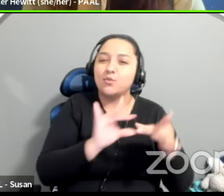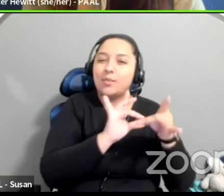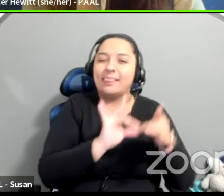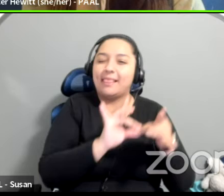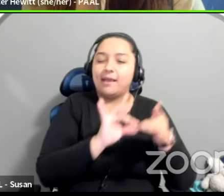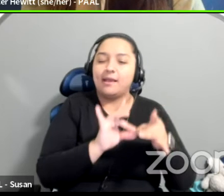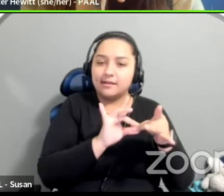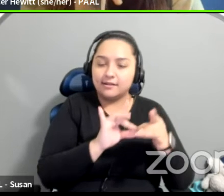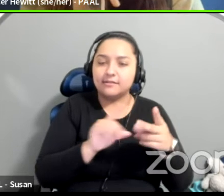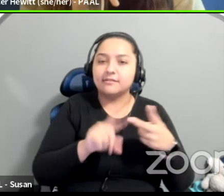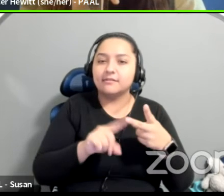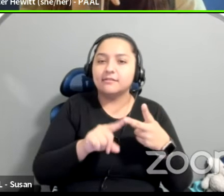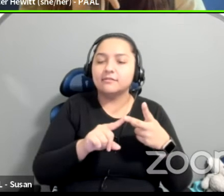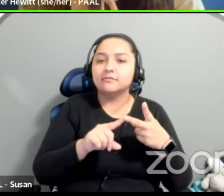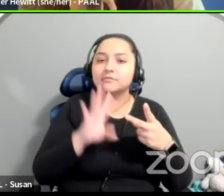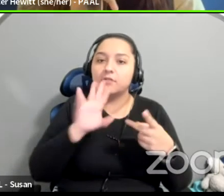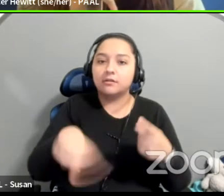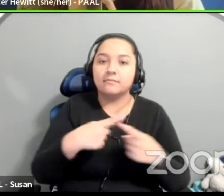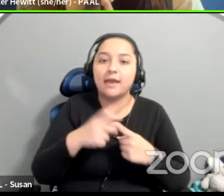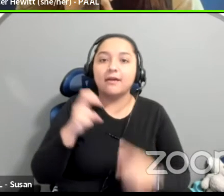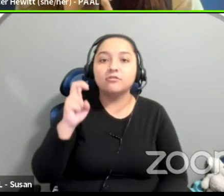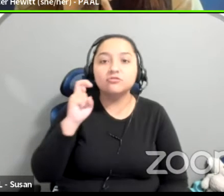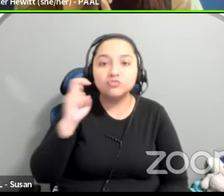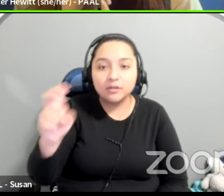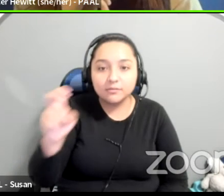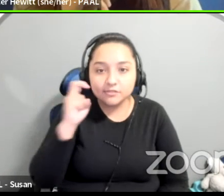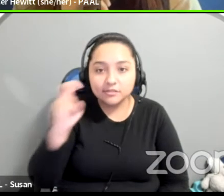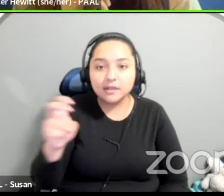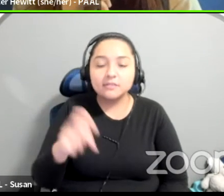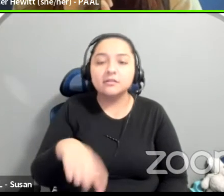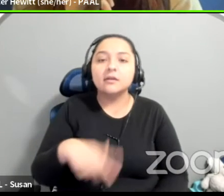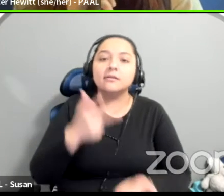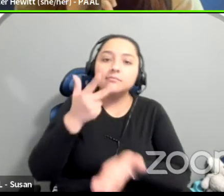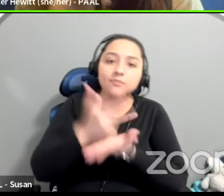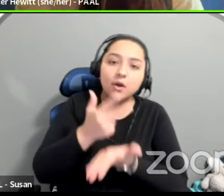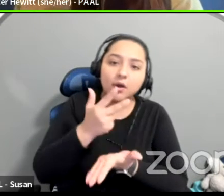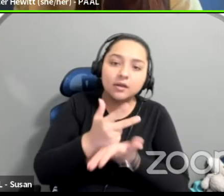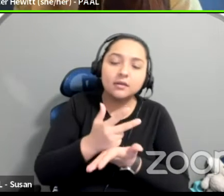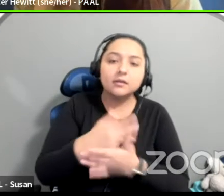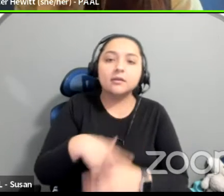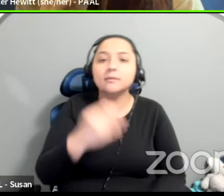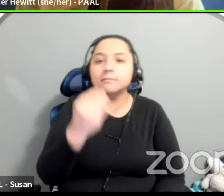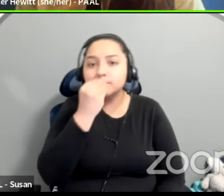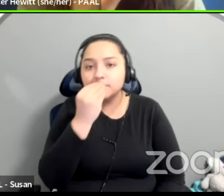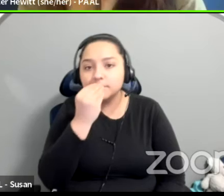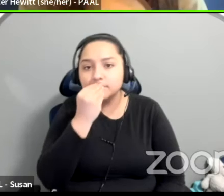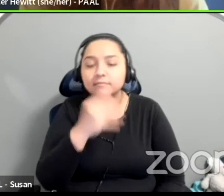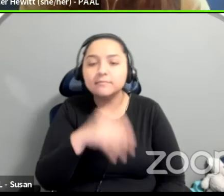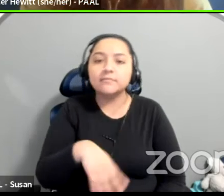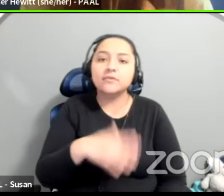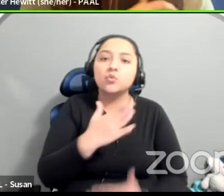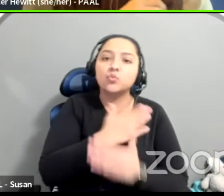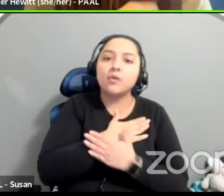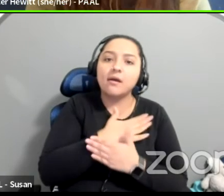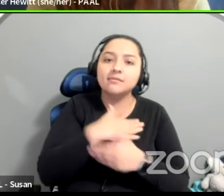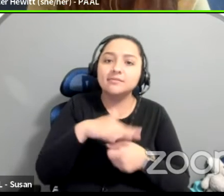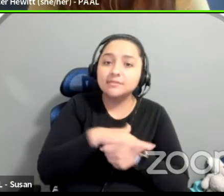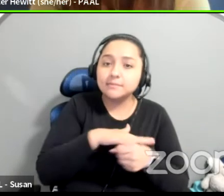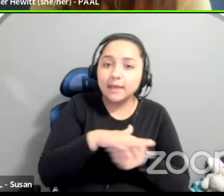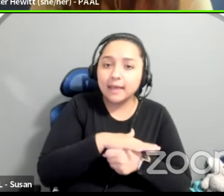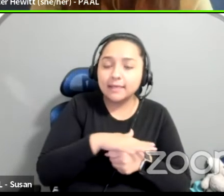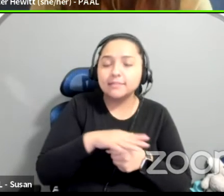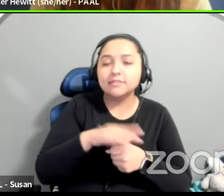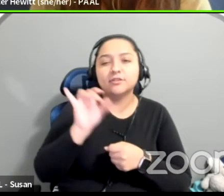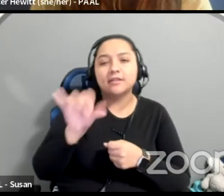about transportation, parking, providing meals, rest space. Um, I'll talk about the framing of that as well, but yeah, non-budgetary